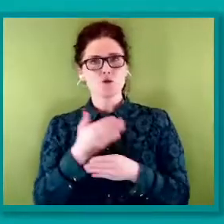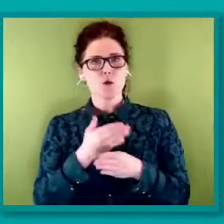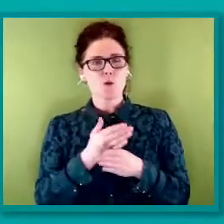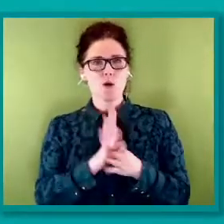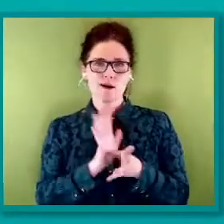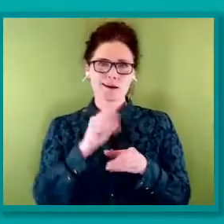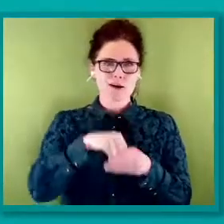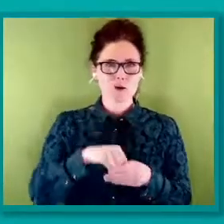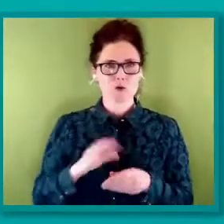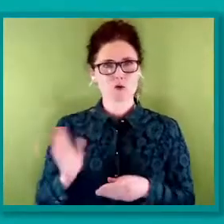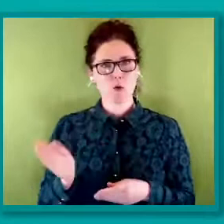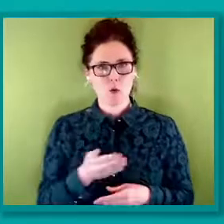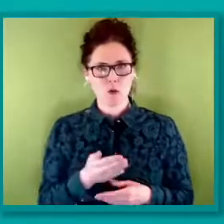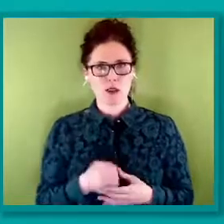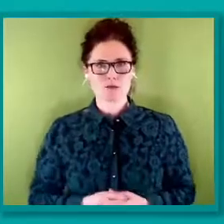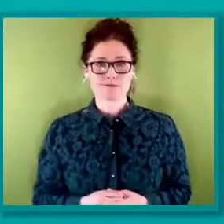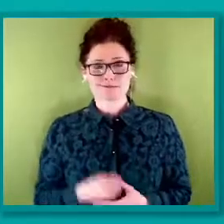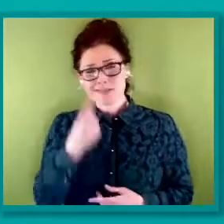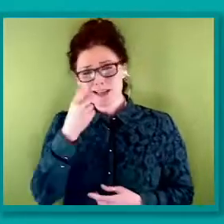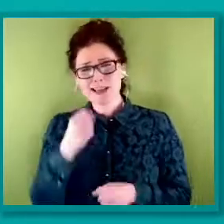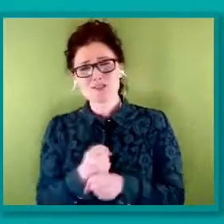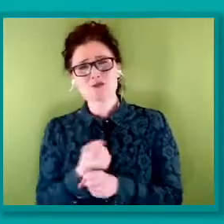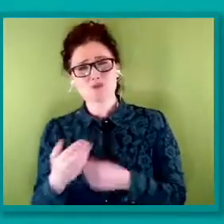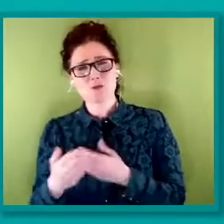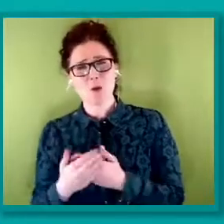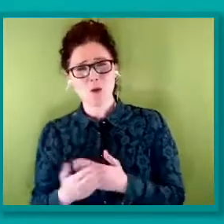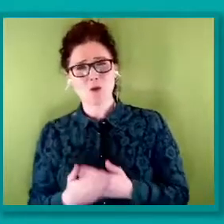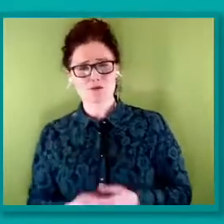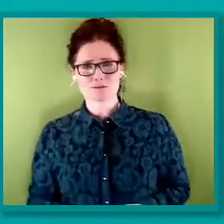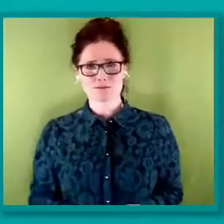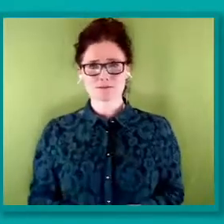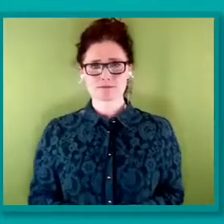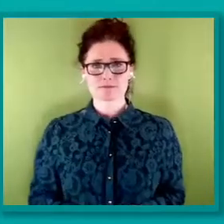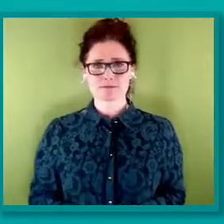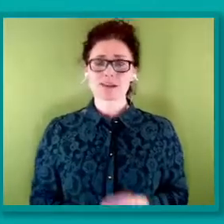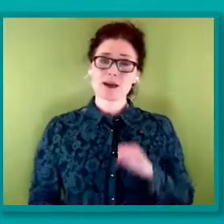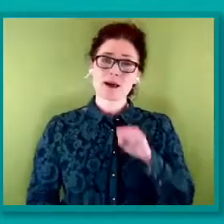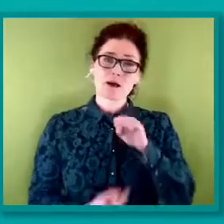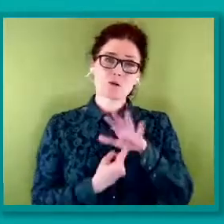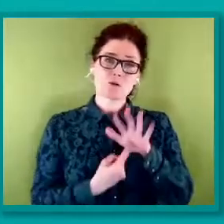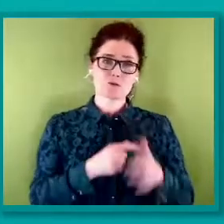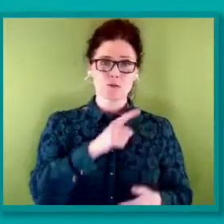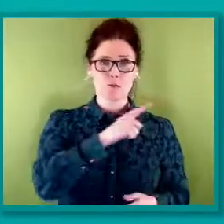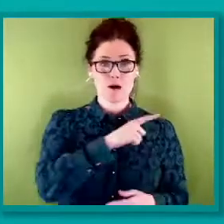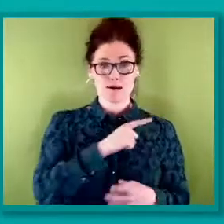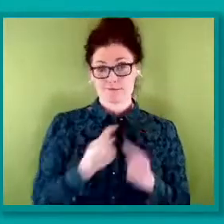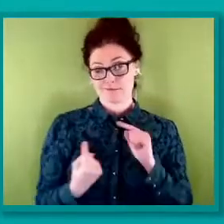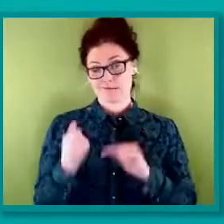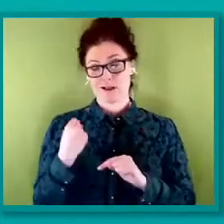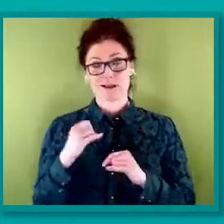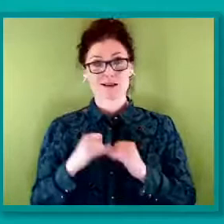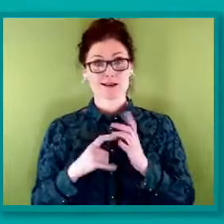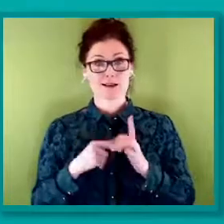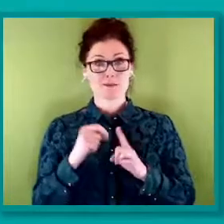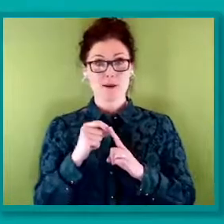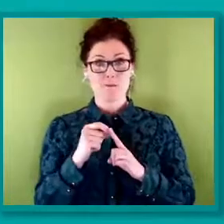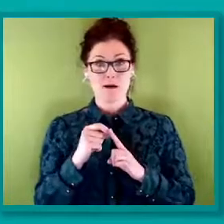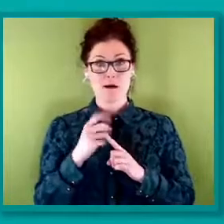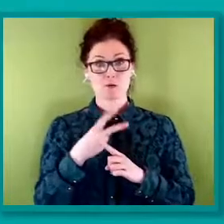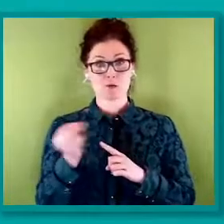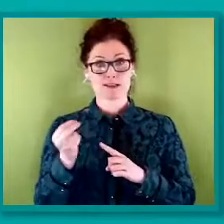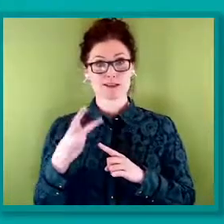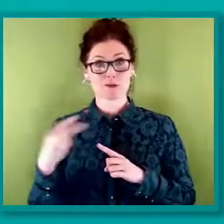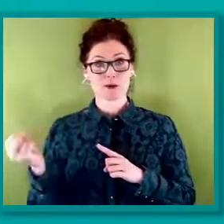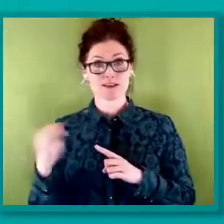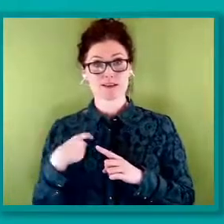that we can do. This is particularly important as in September 2020, an employment tribunal ruled that